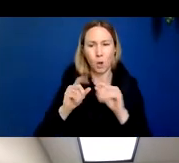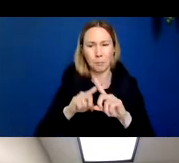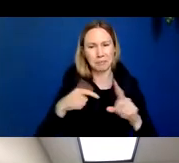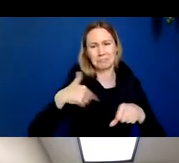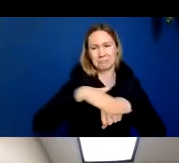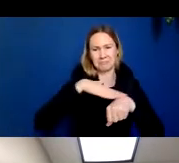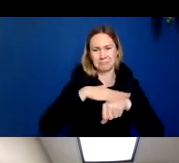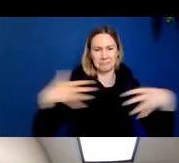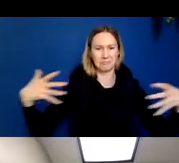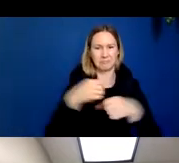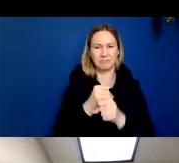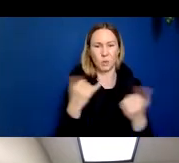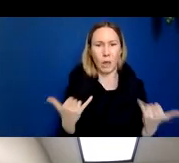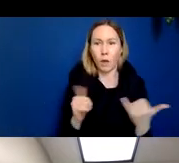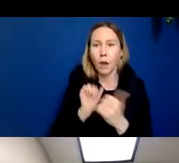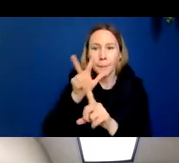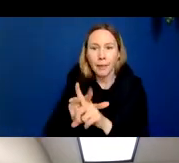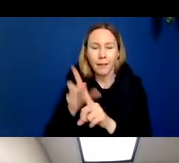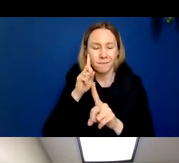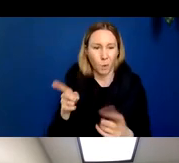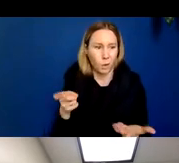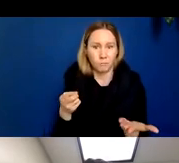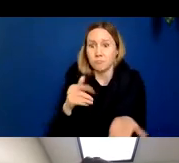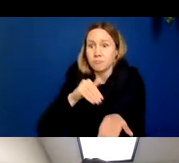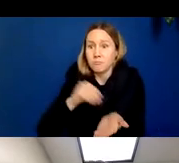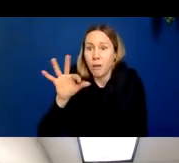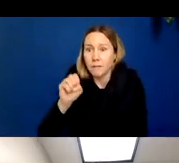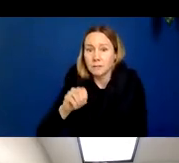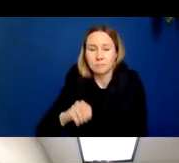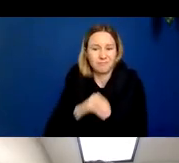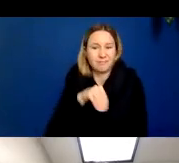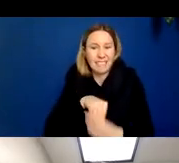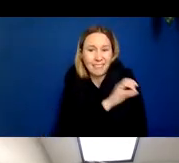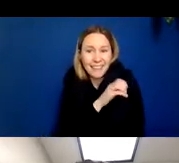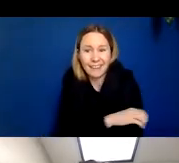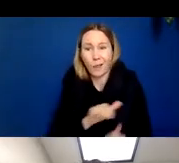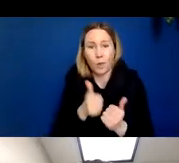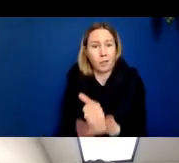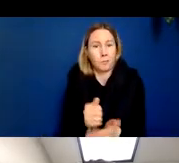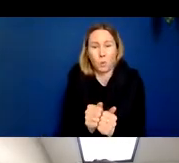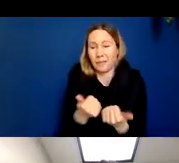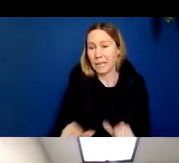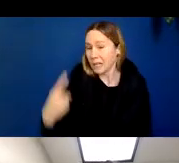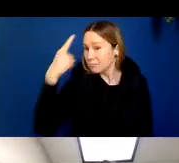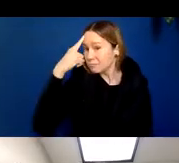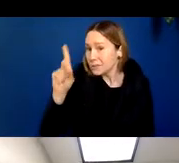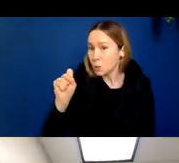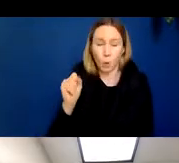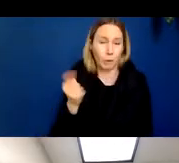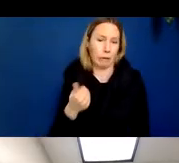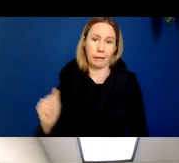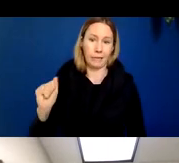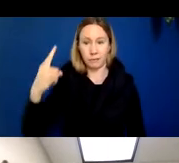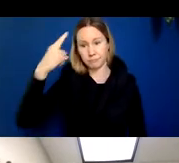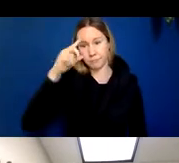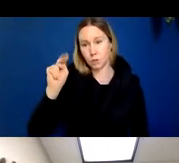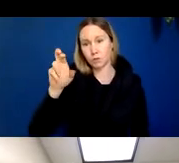bring it into the clinic as health providers, helping people with cognitive disorders or any neurological disorder? Well, we all have a sort